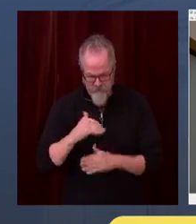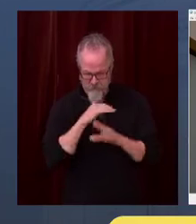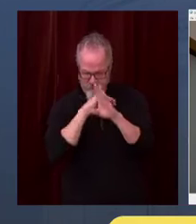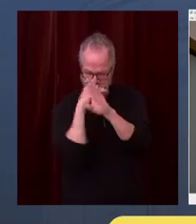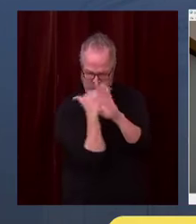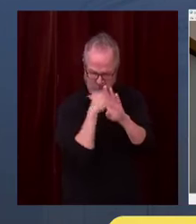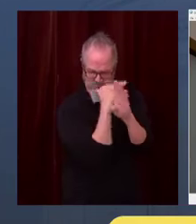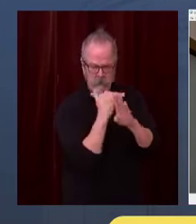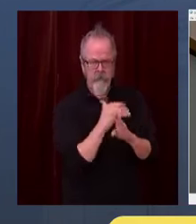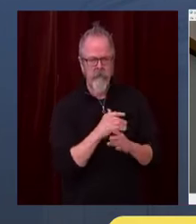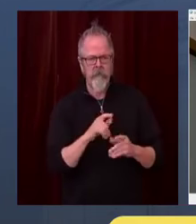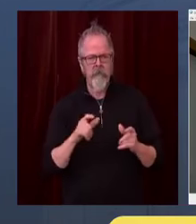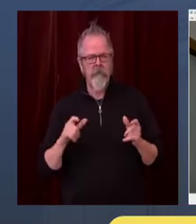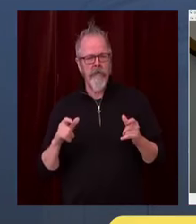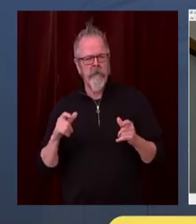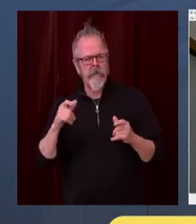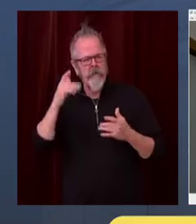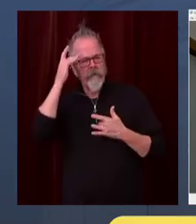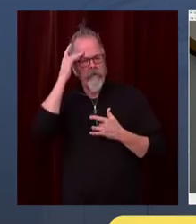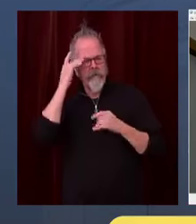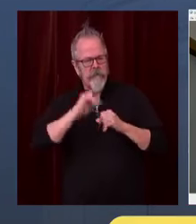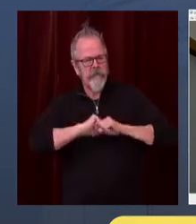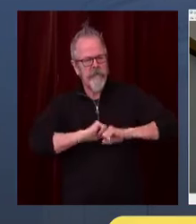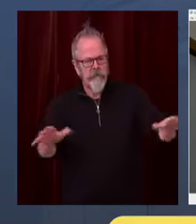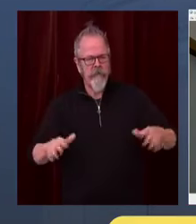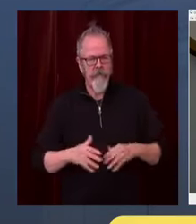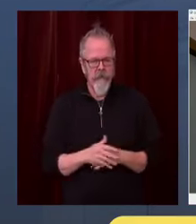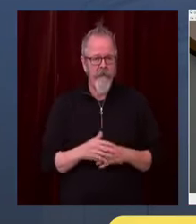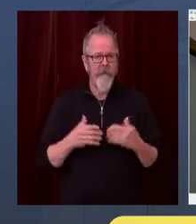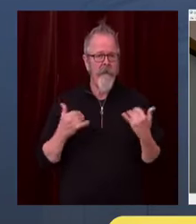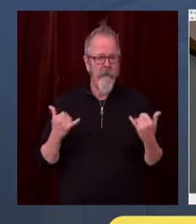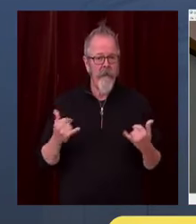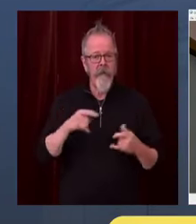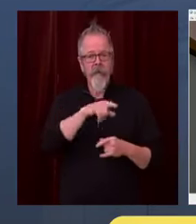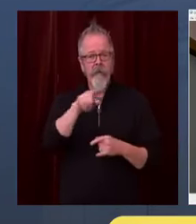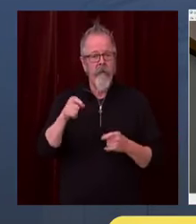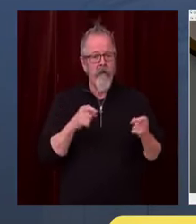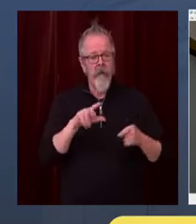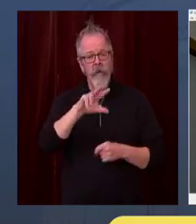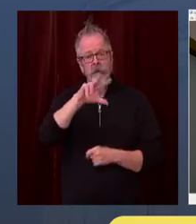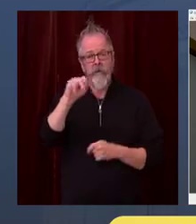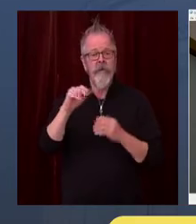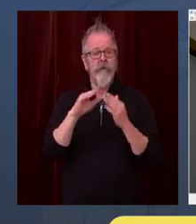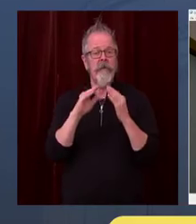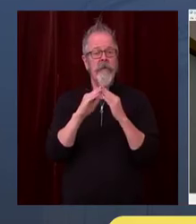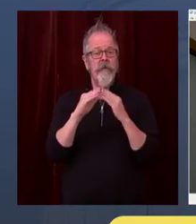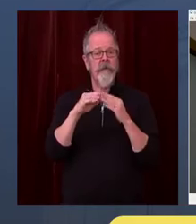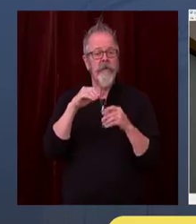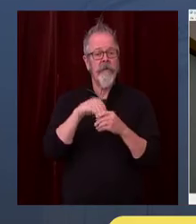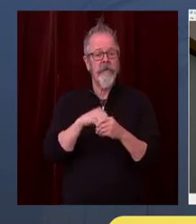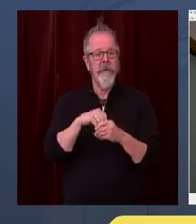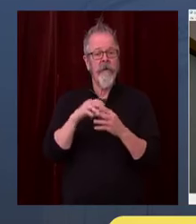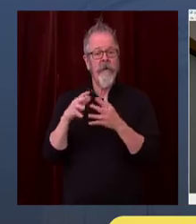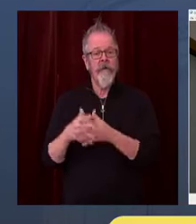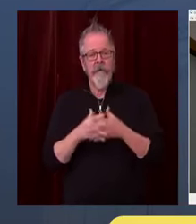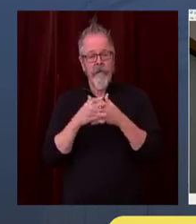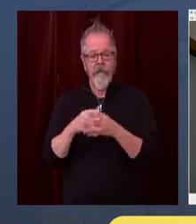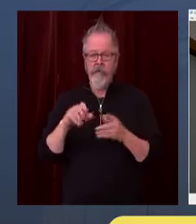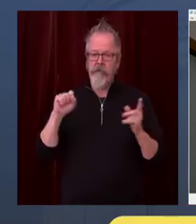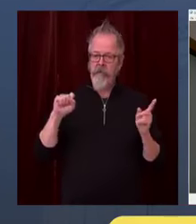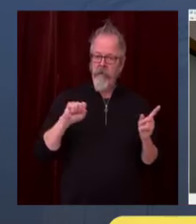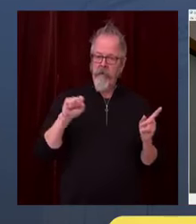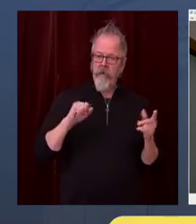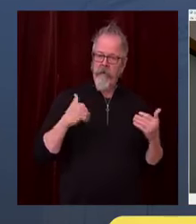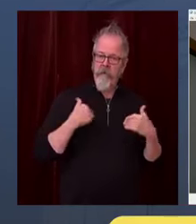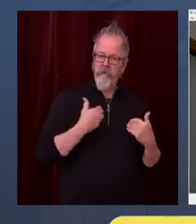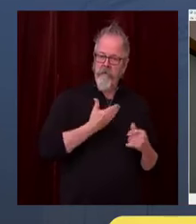also have the lowest death numbers. When I think how terrible this year has been for so many, I think how hard